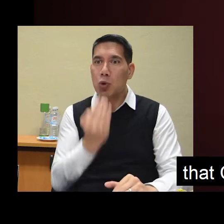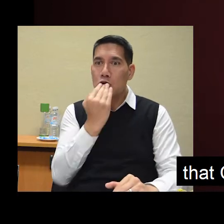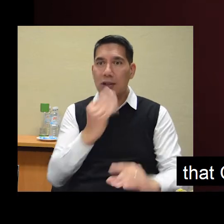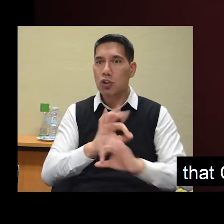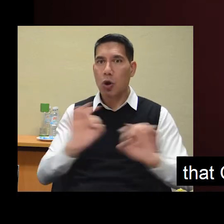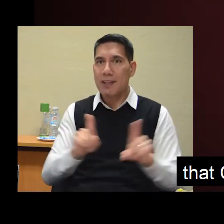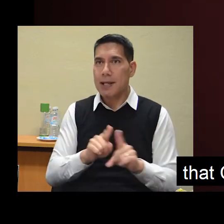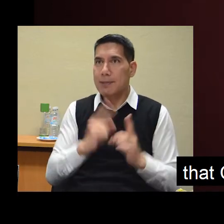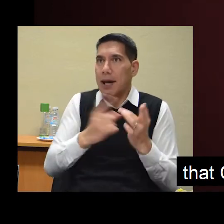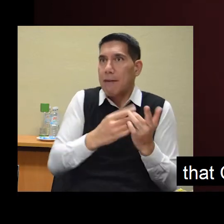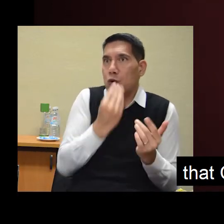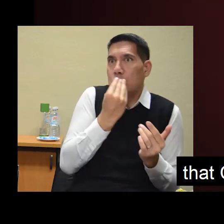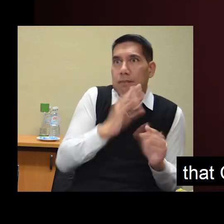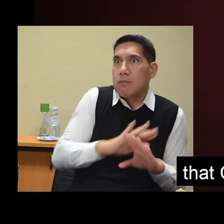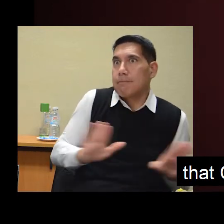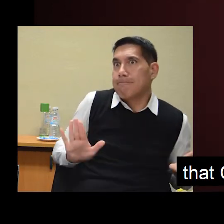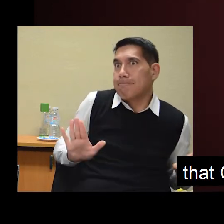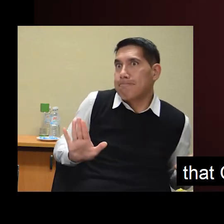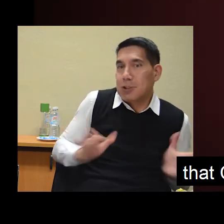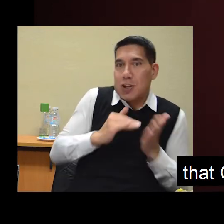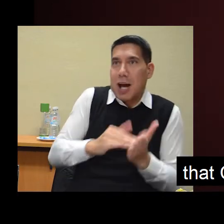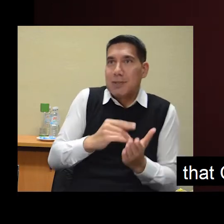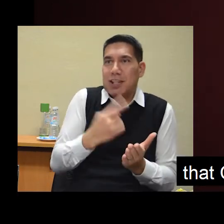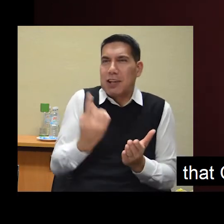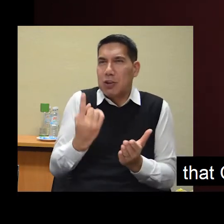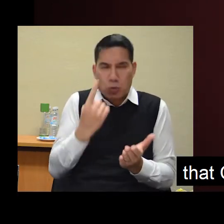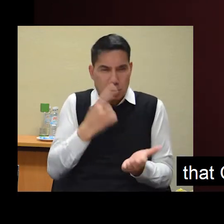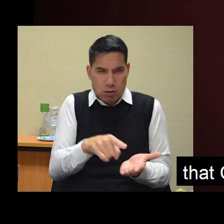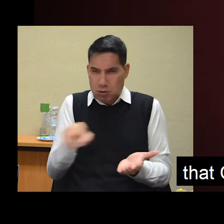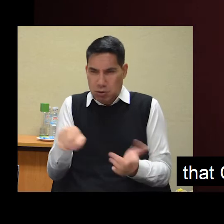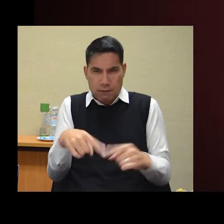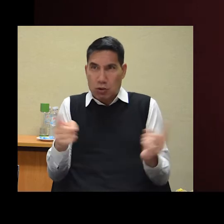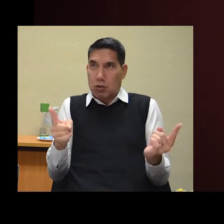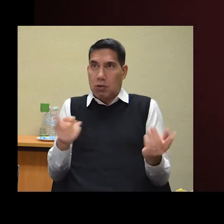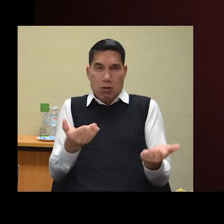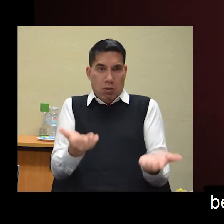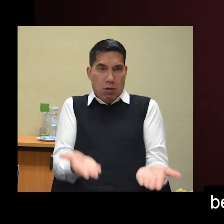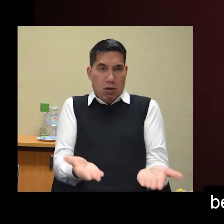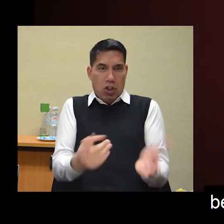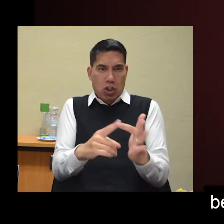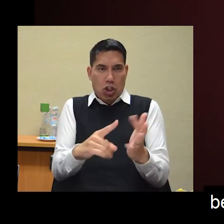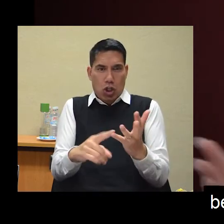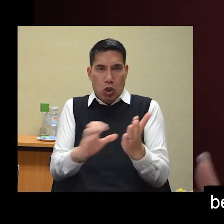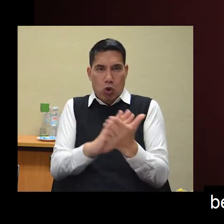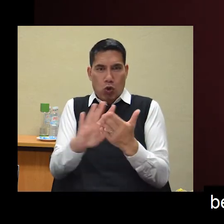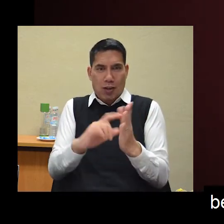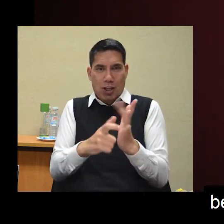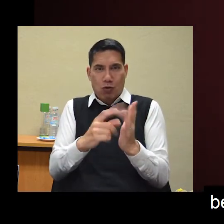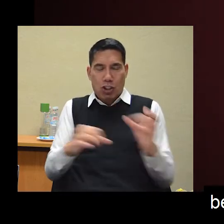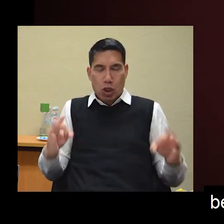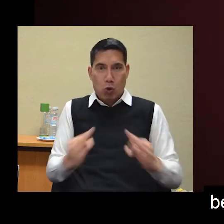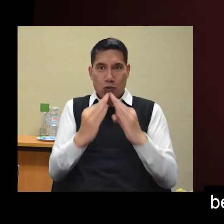as other food. It helps the individual distinguish that between the Eucharist and